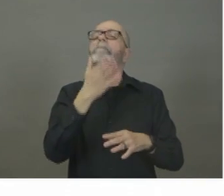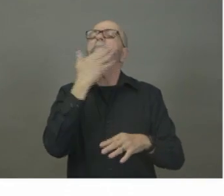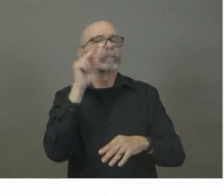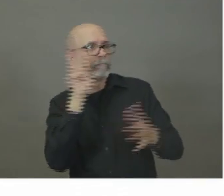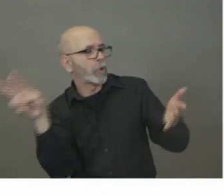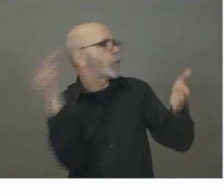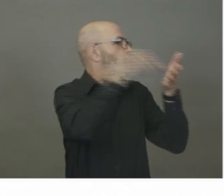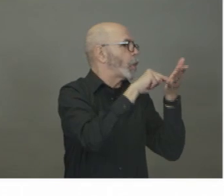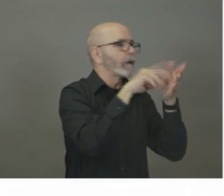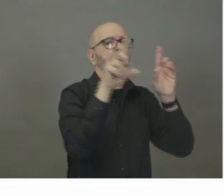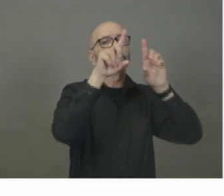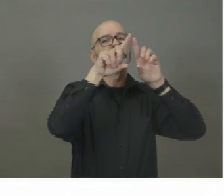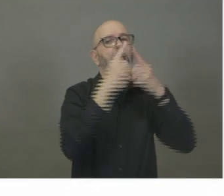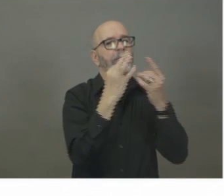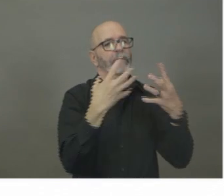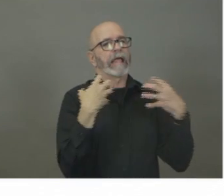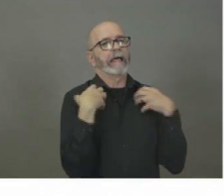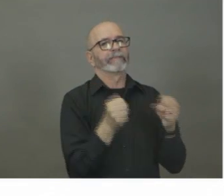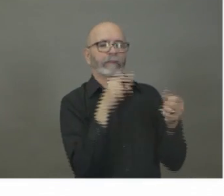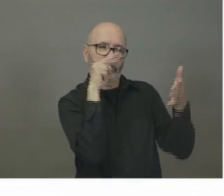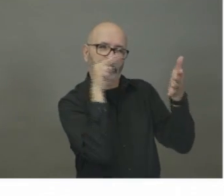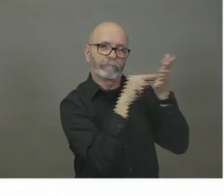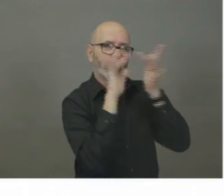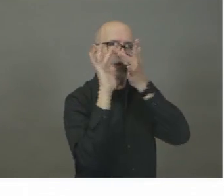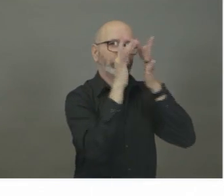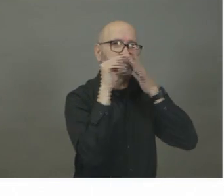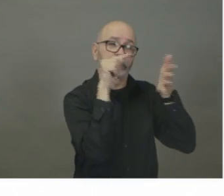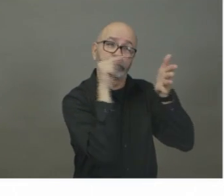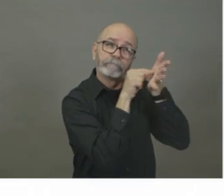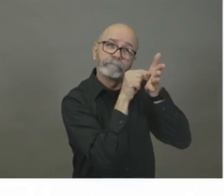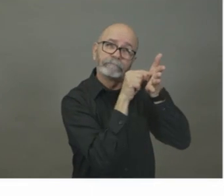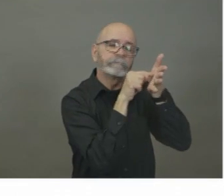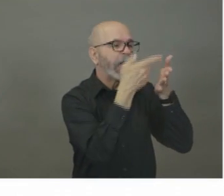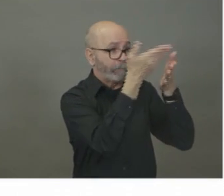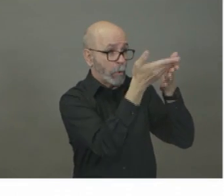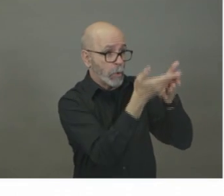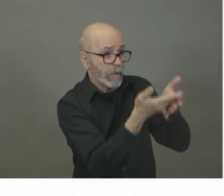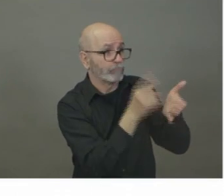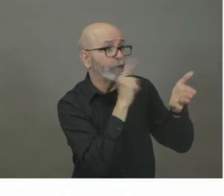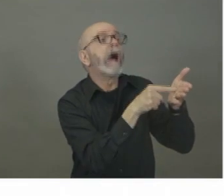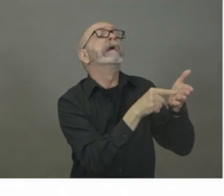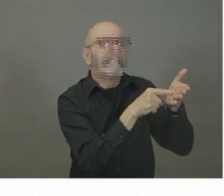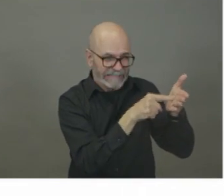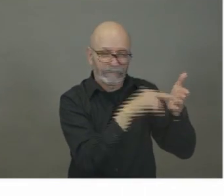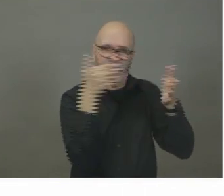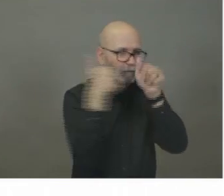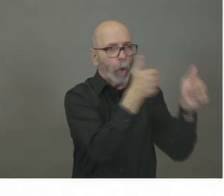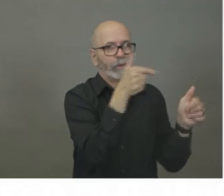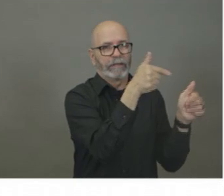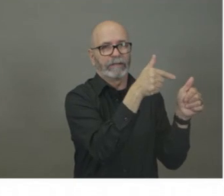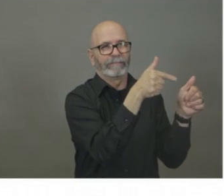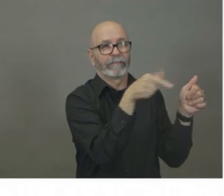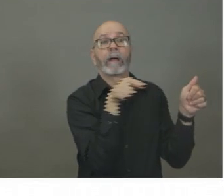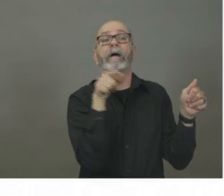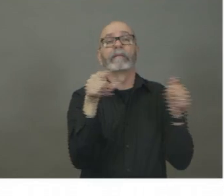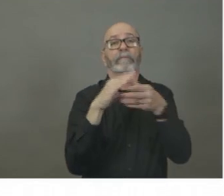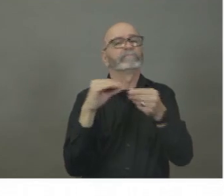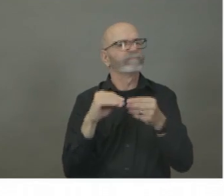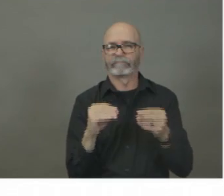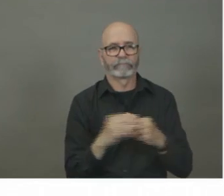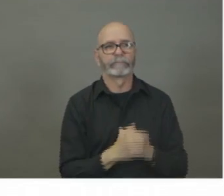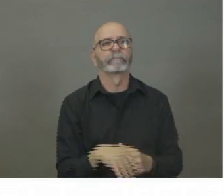on our website, that is where people should go to verify their information before they start spreading it online. We'll take one more question before we go to the phone. ahead,